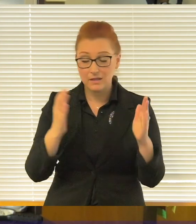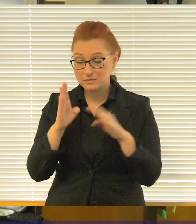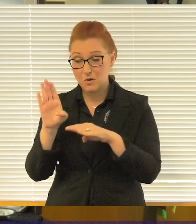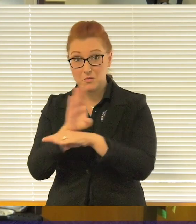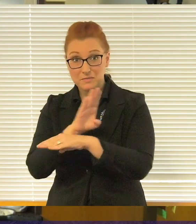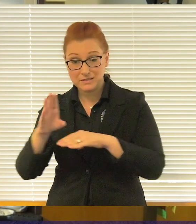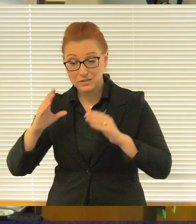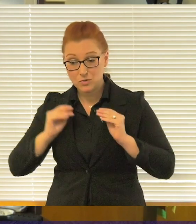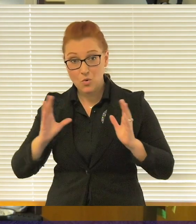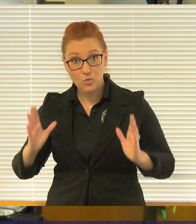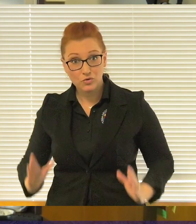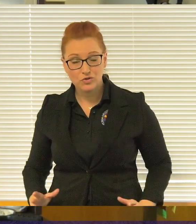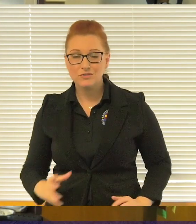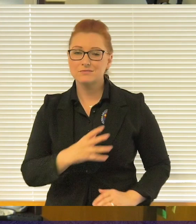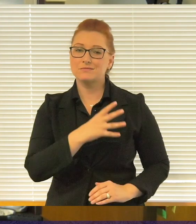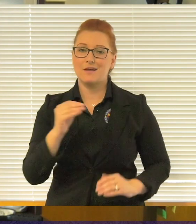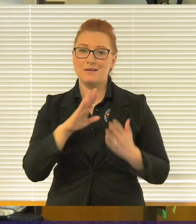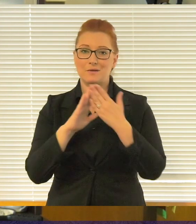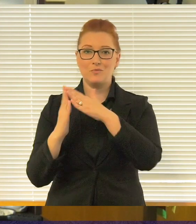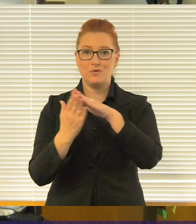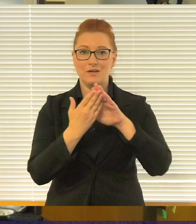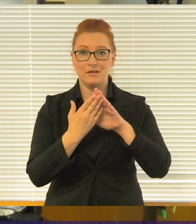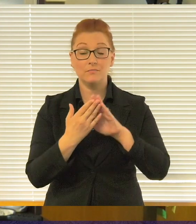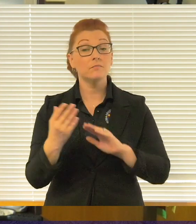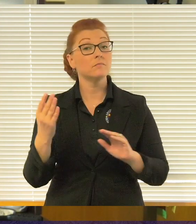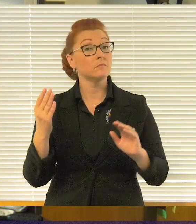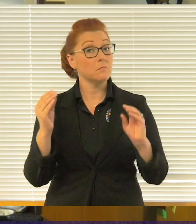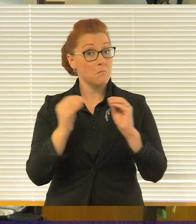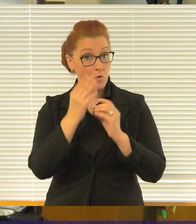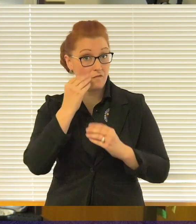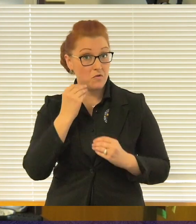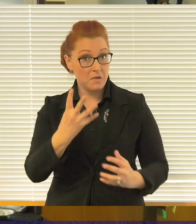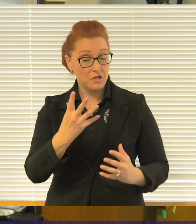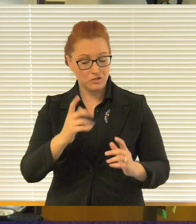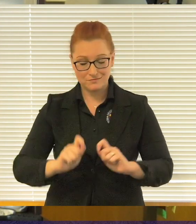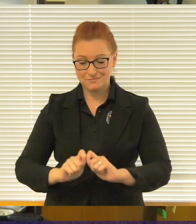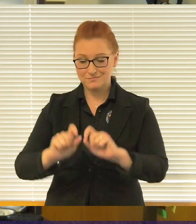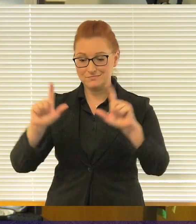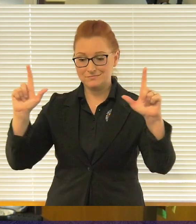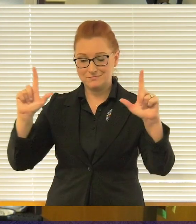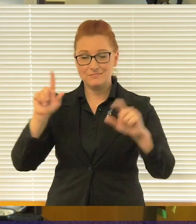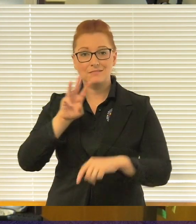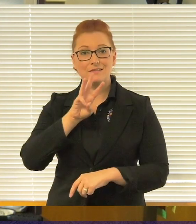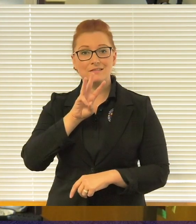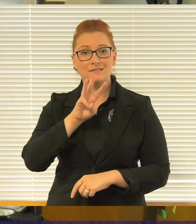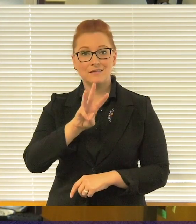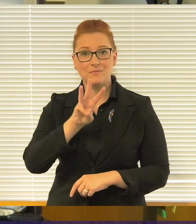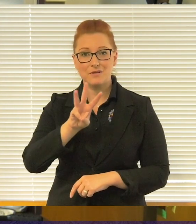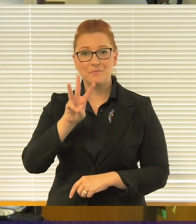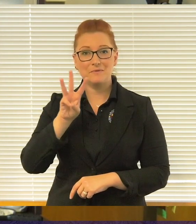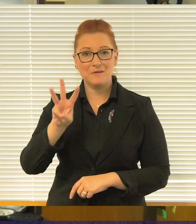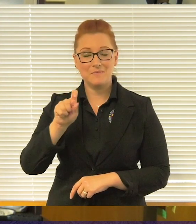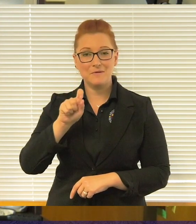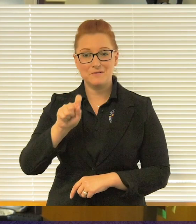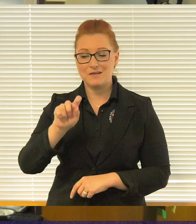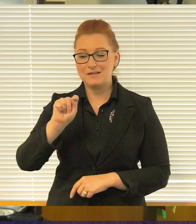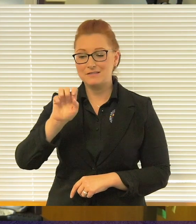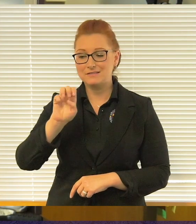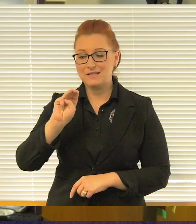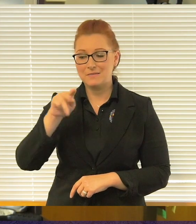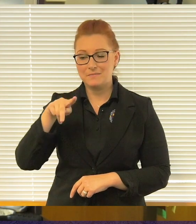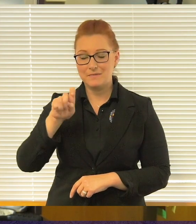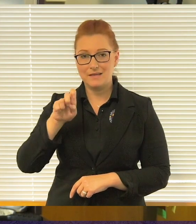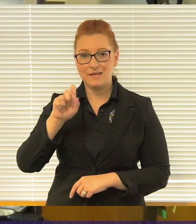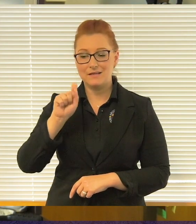information on the loan program, please check out the For Business section of our coronavirus webpage at tempe